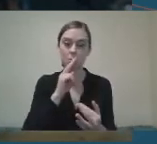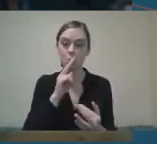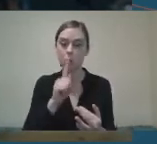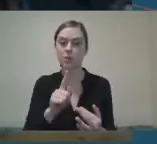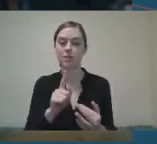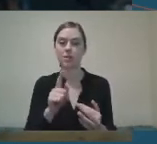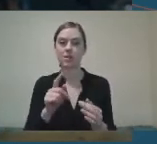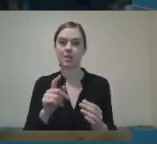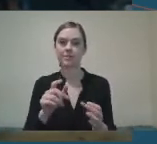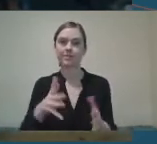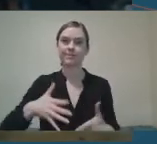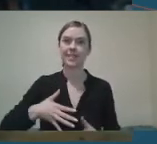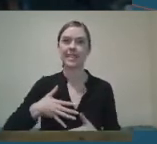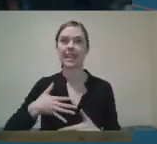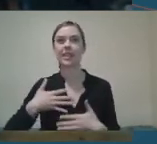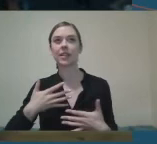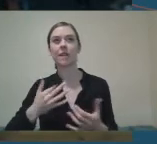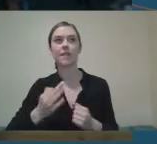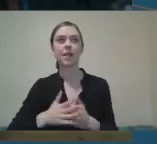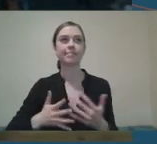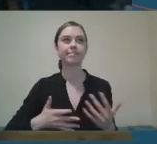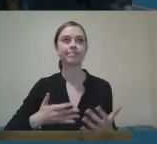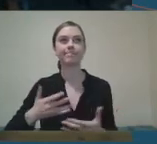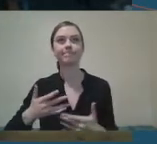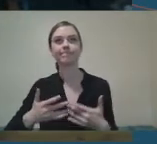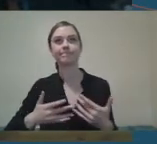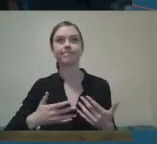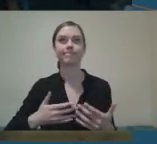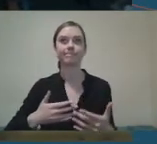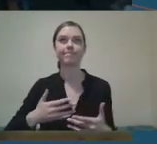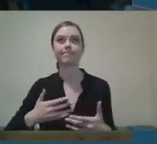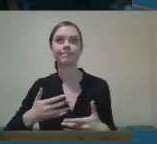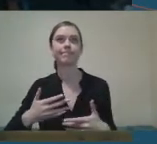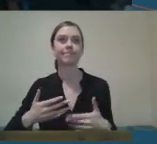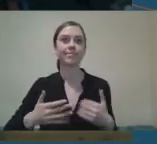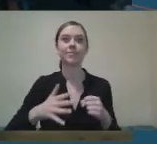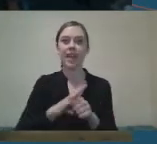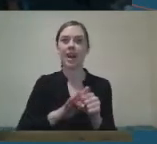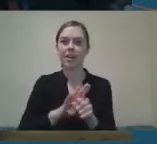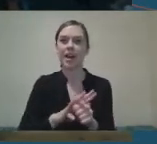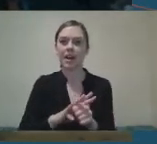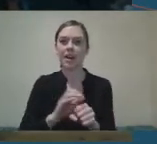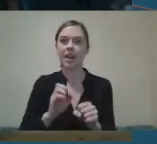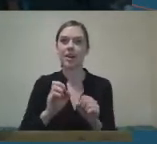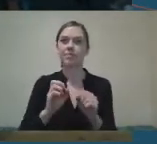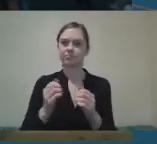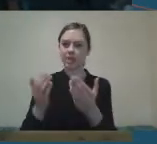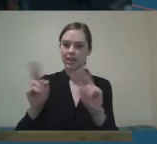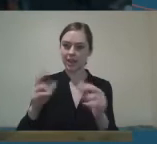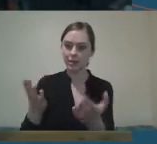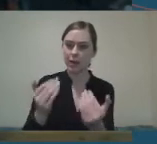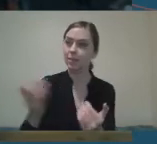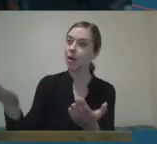an area or a place that is welcoming and supportive